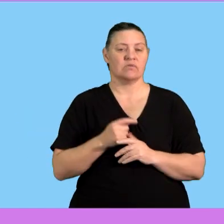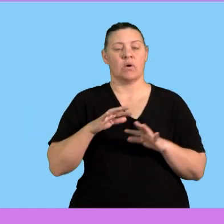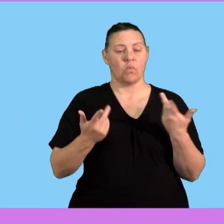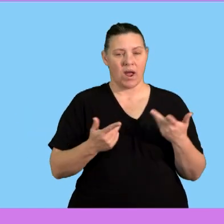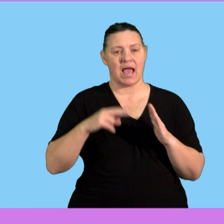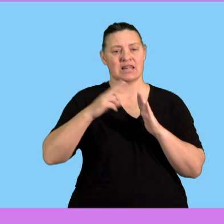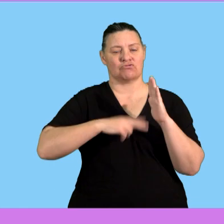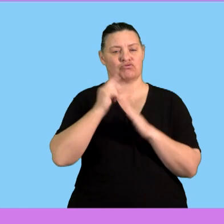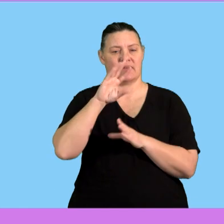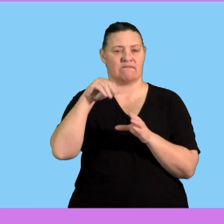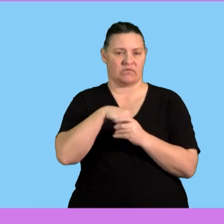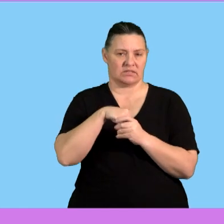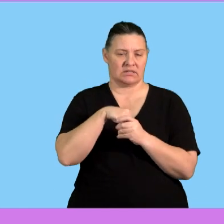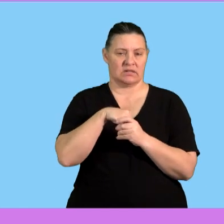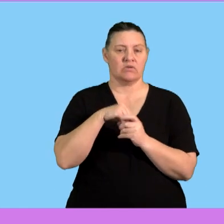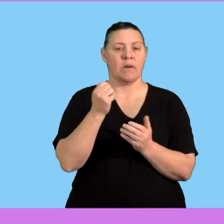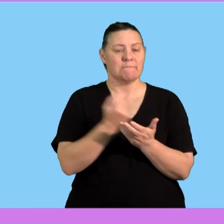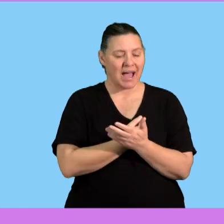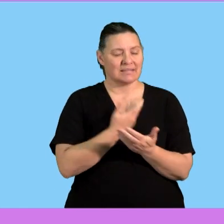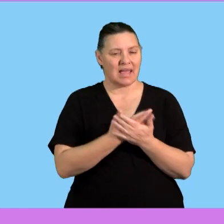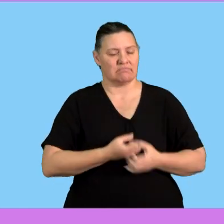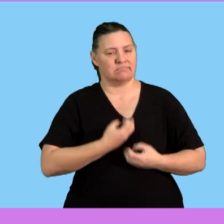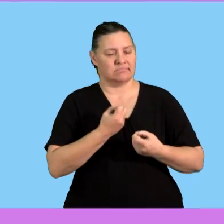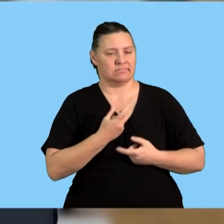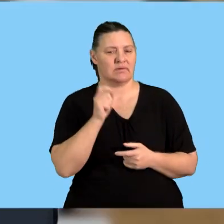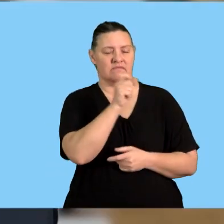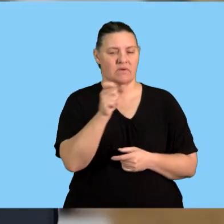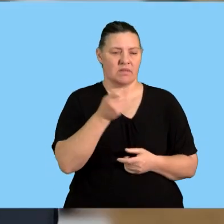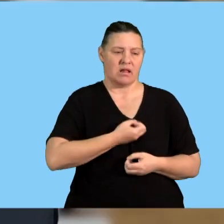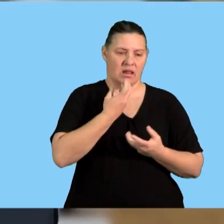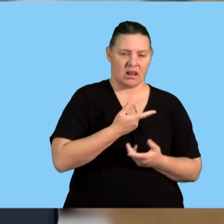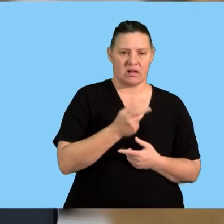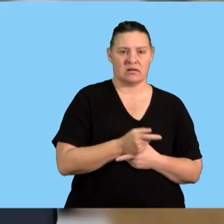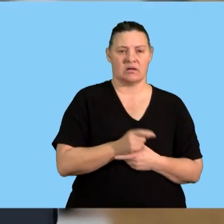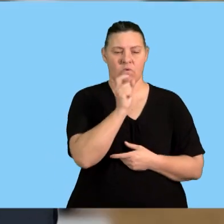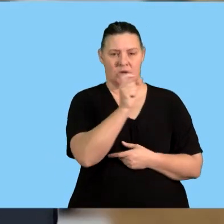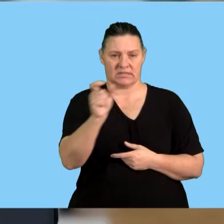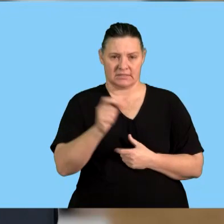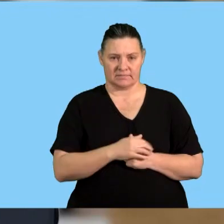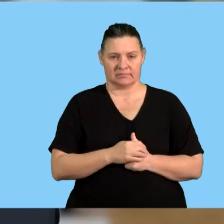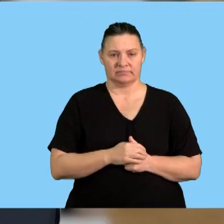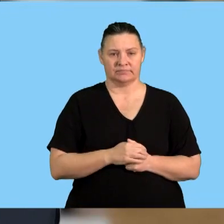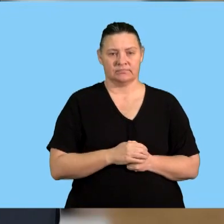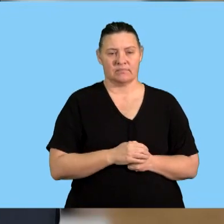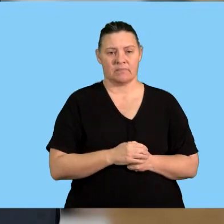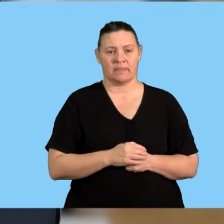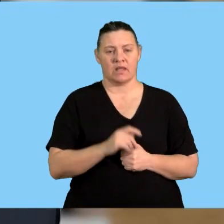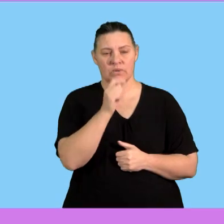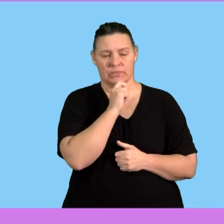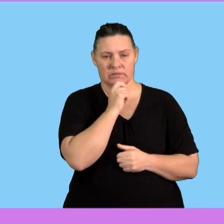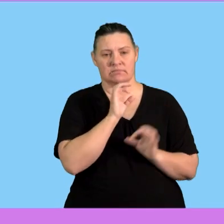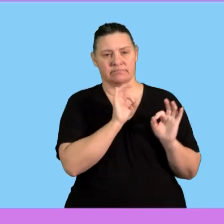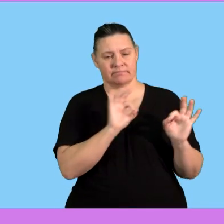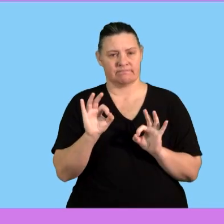this is where the literacy part comes in you must be able to express yourself verbally meaning in words right and use the